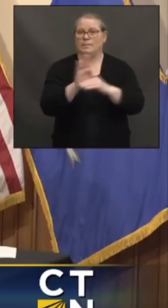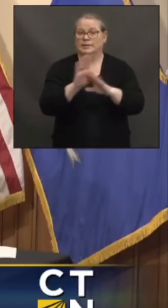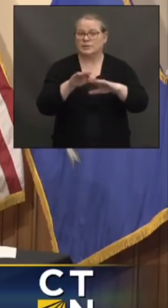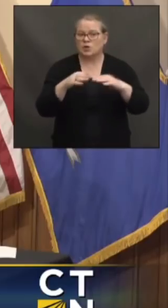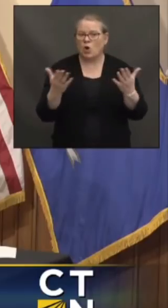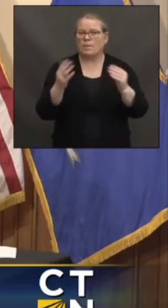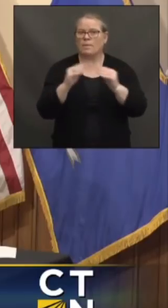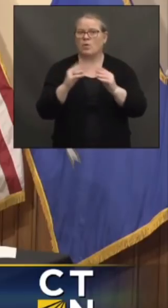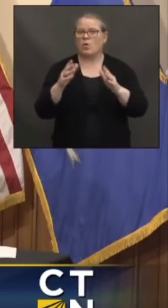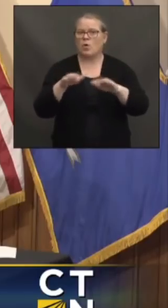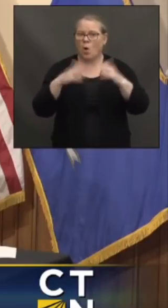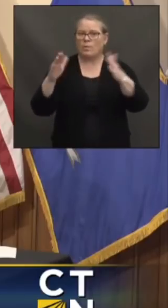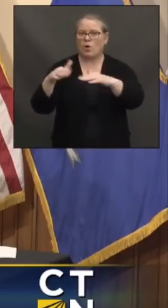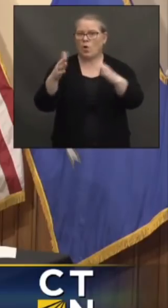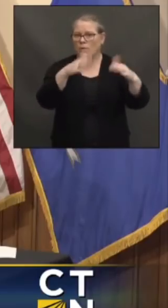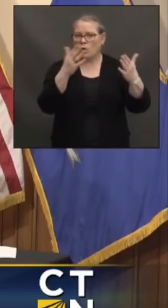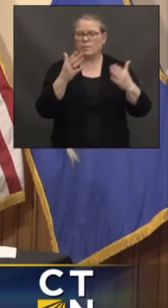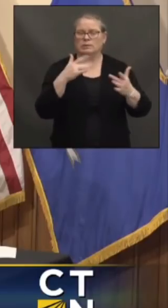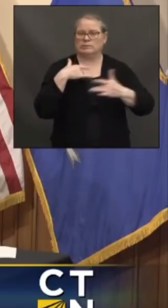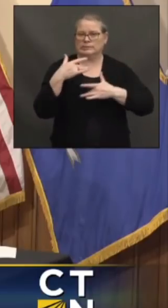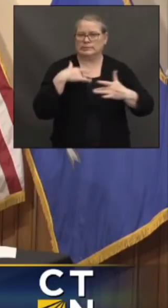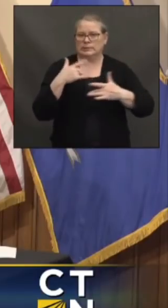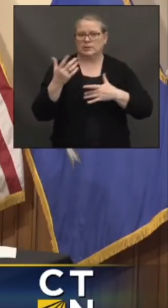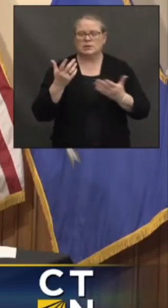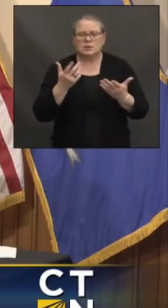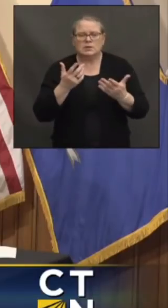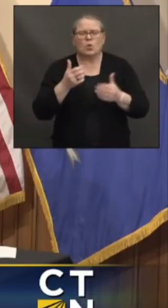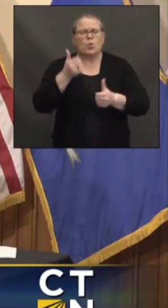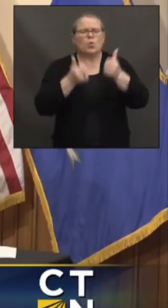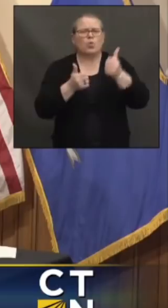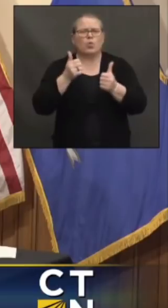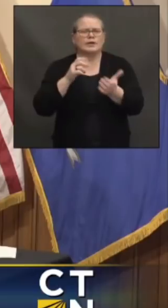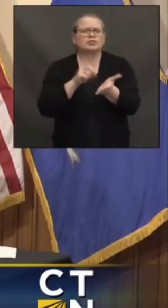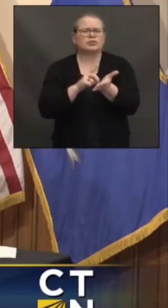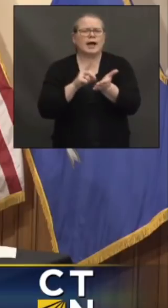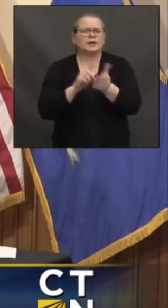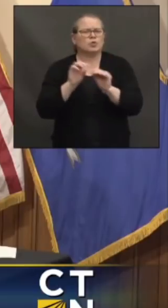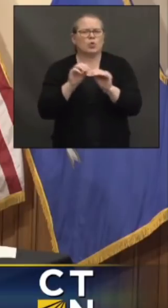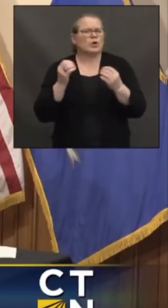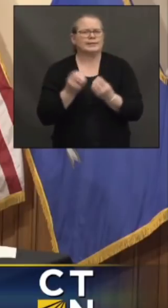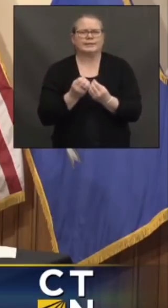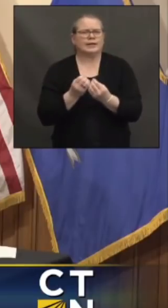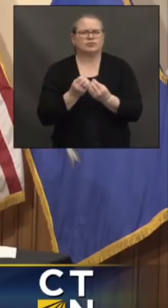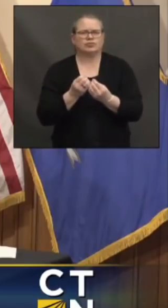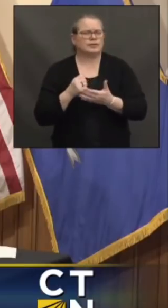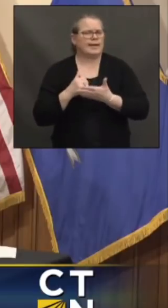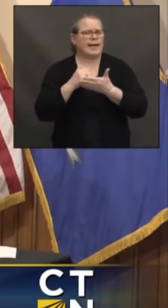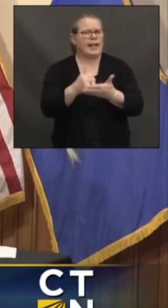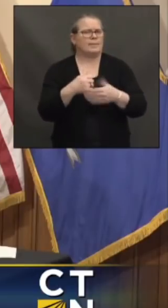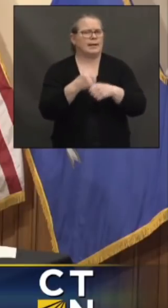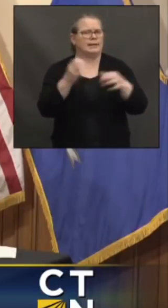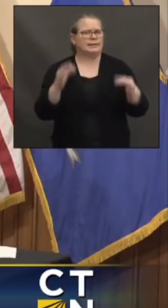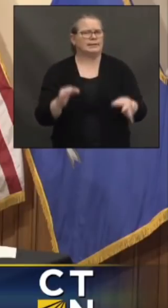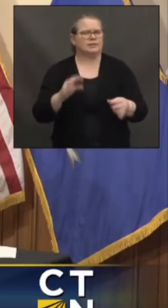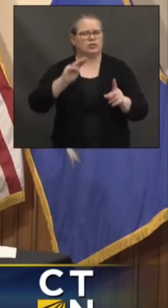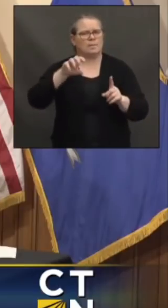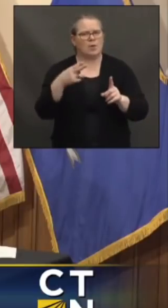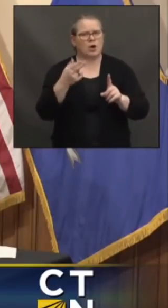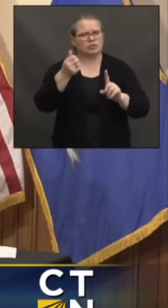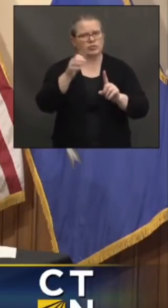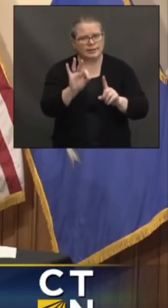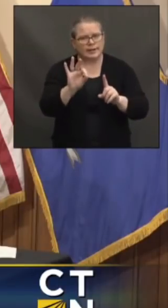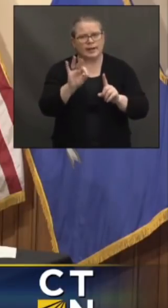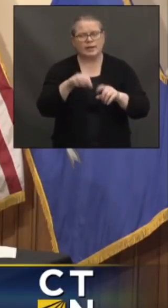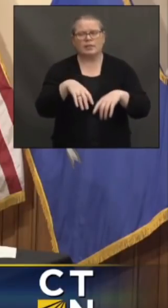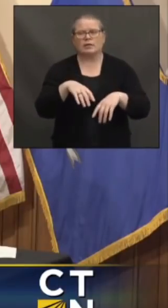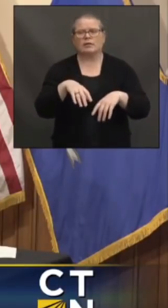Can you name the doctors or organizations who were kind of the guiding force behind the decision that March 19th there could be 100